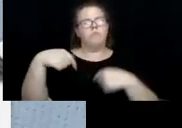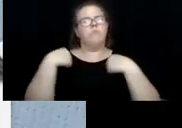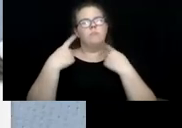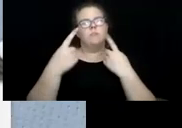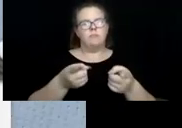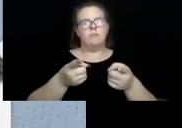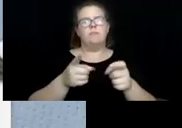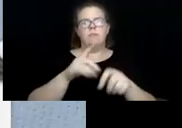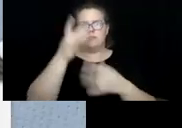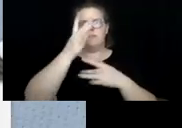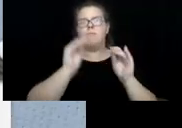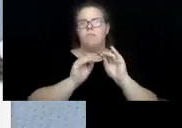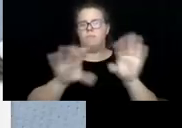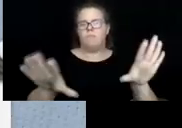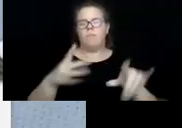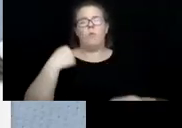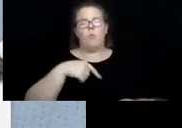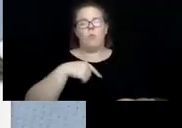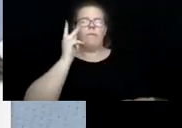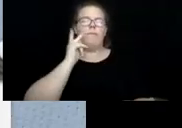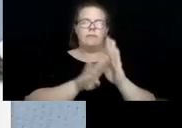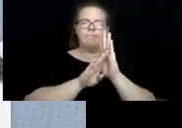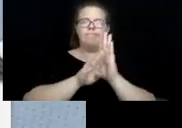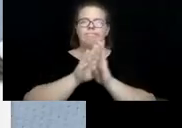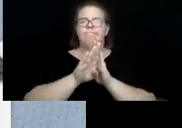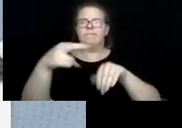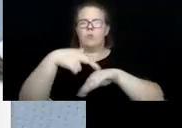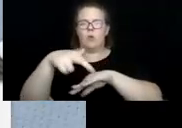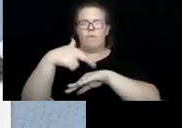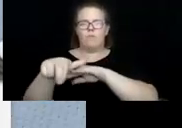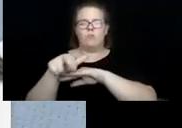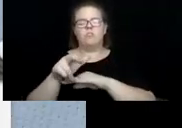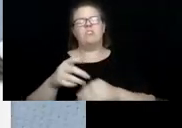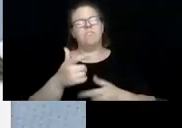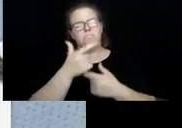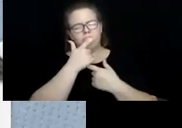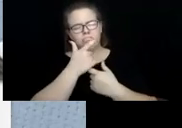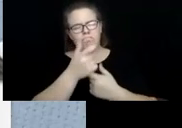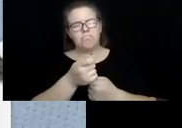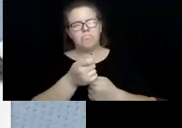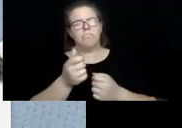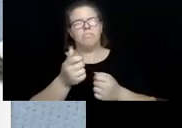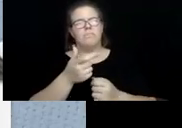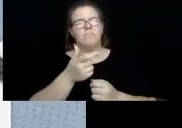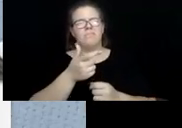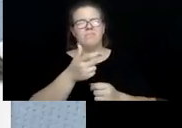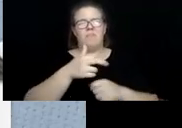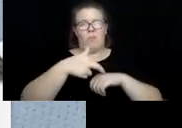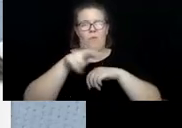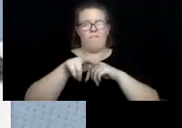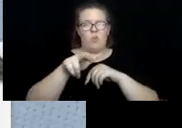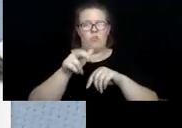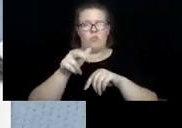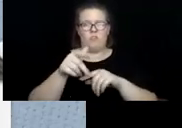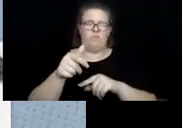seen a, an increase in referrals, interestingly, with self referrals. So the